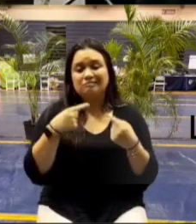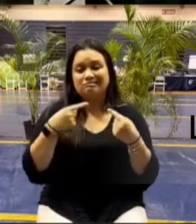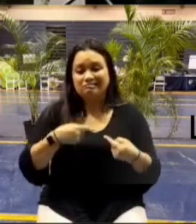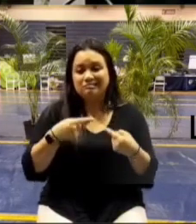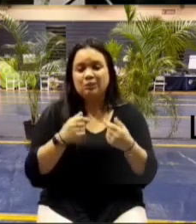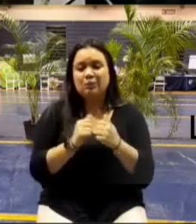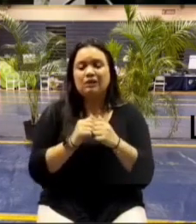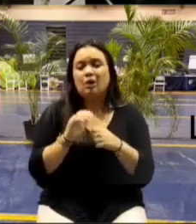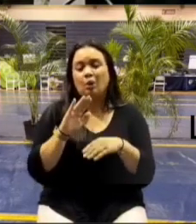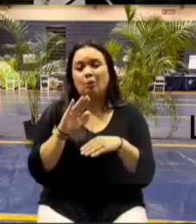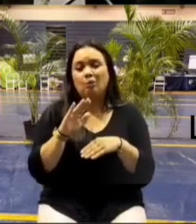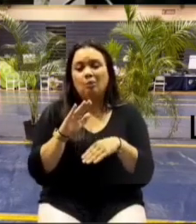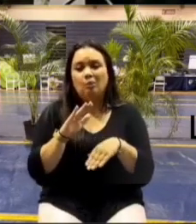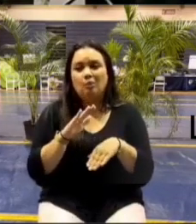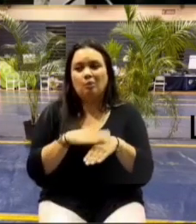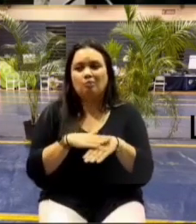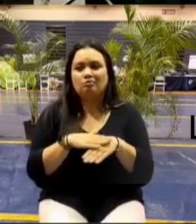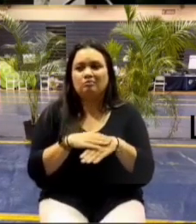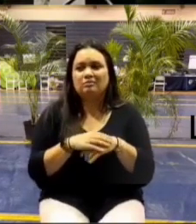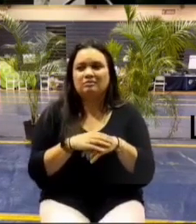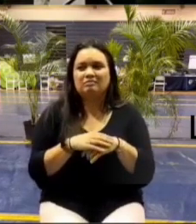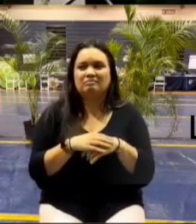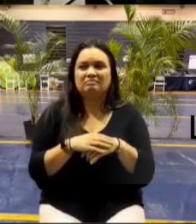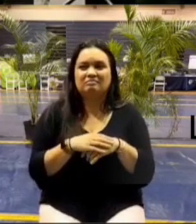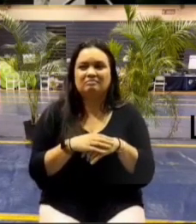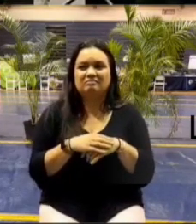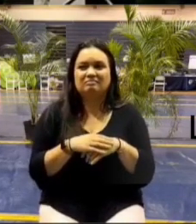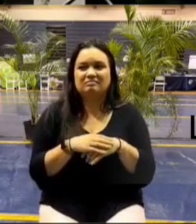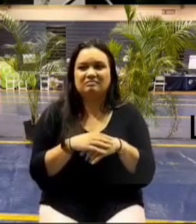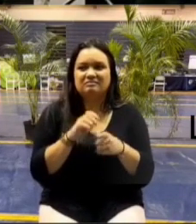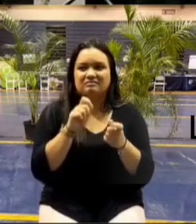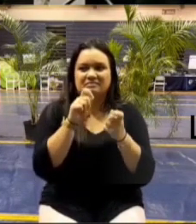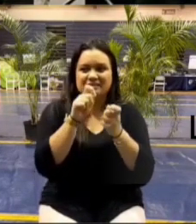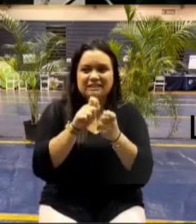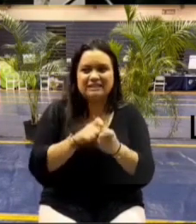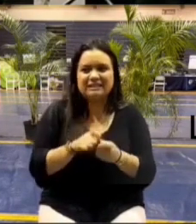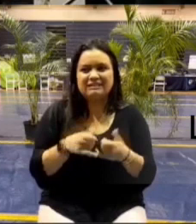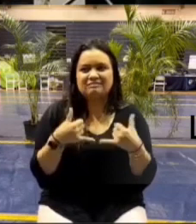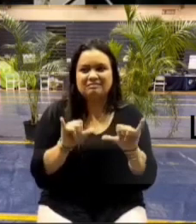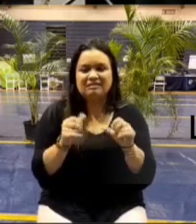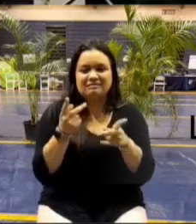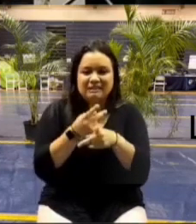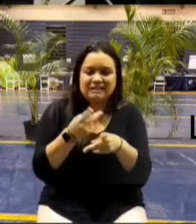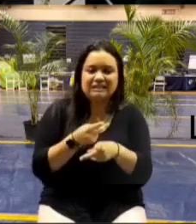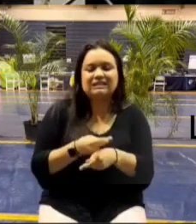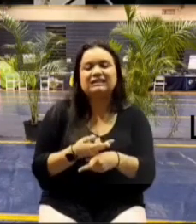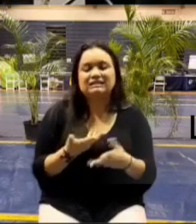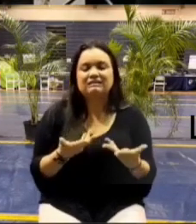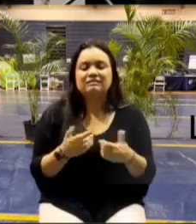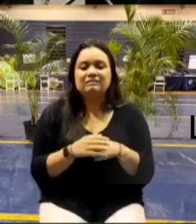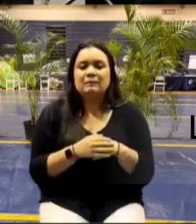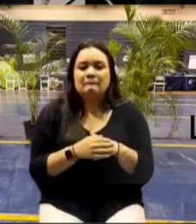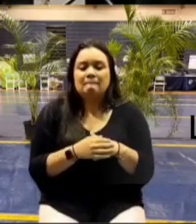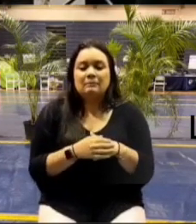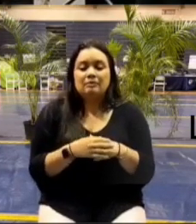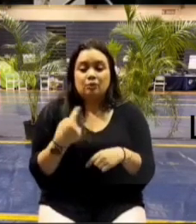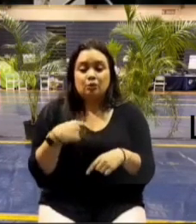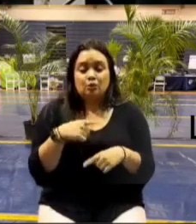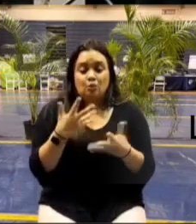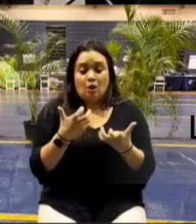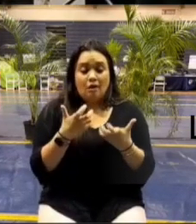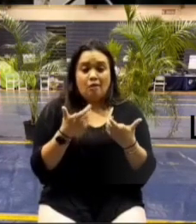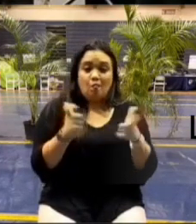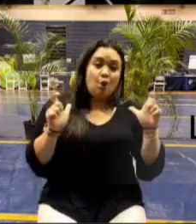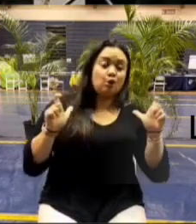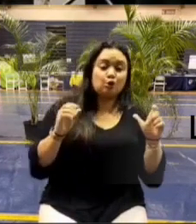practical level the other thing is what do you want to build back you want to build back a larger home than before a smaller